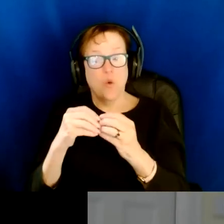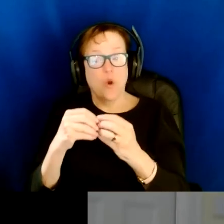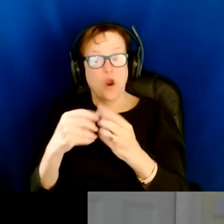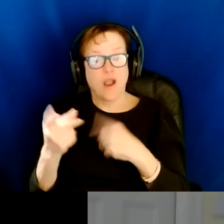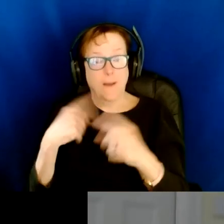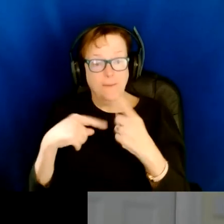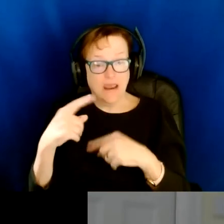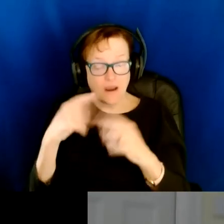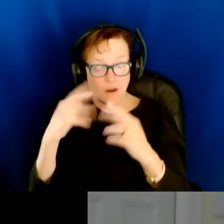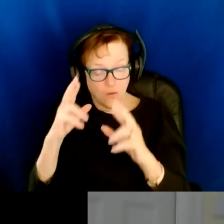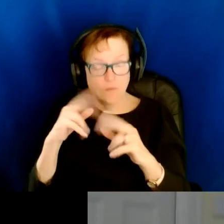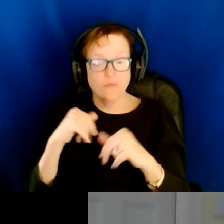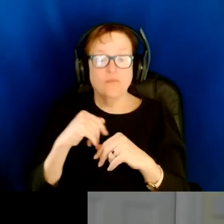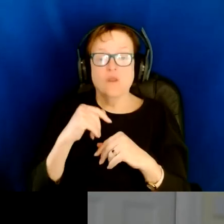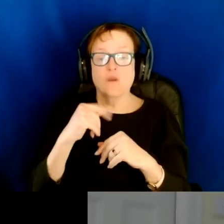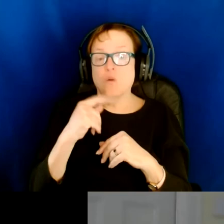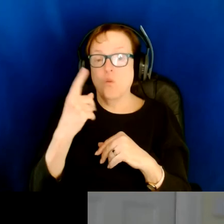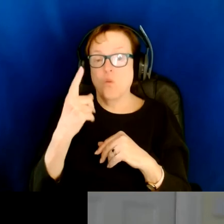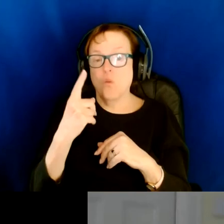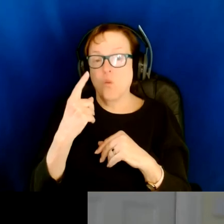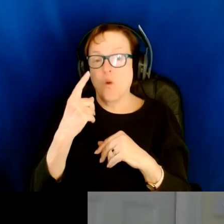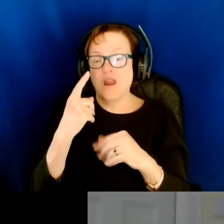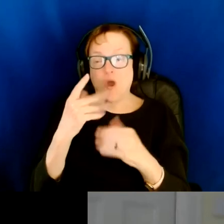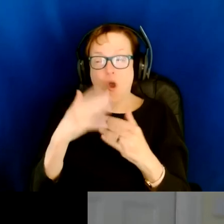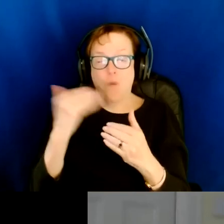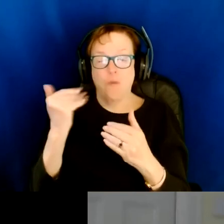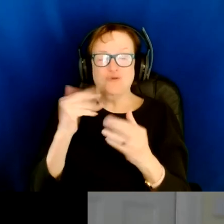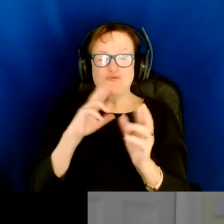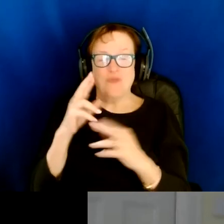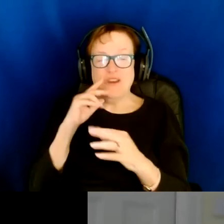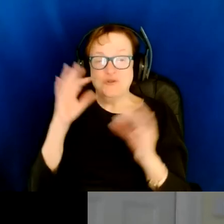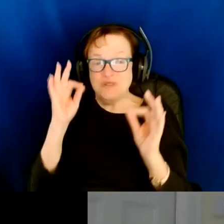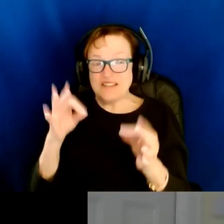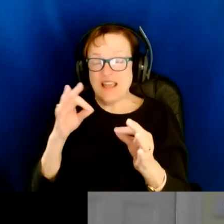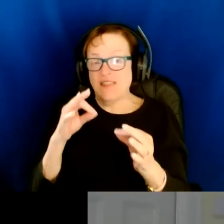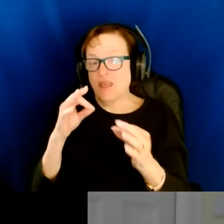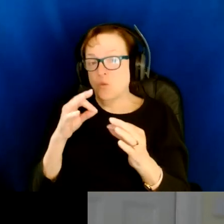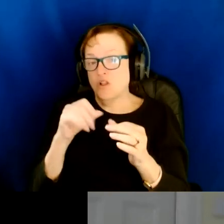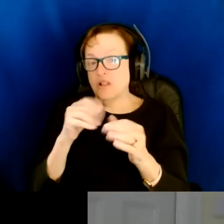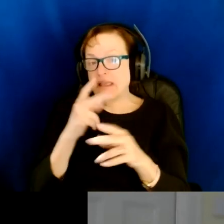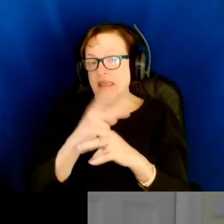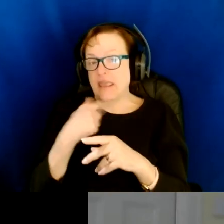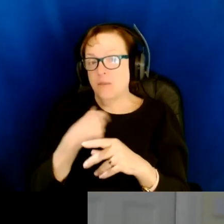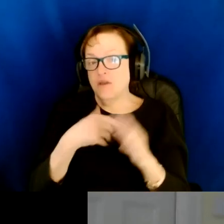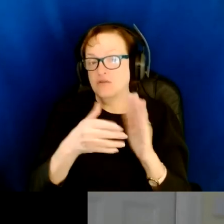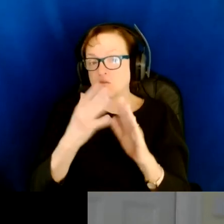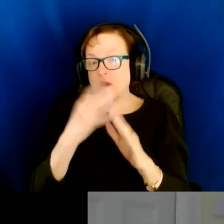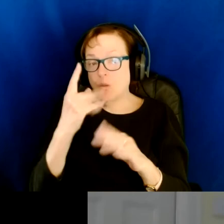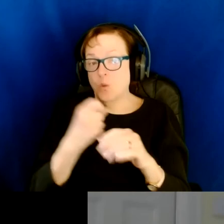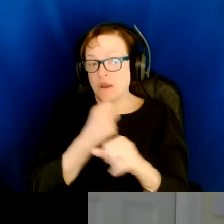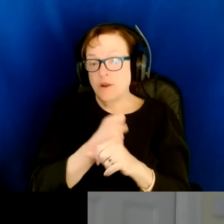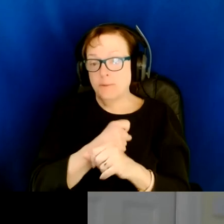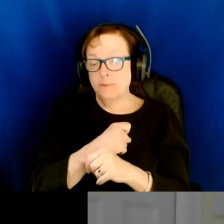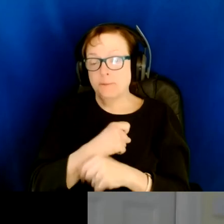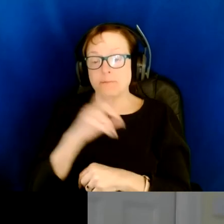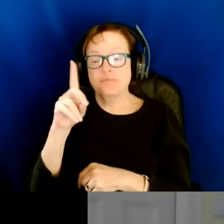that's hopefully nearing a decision that will hopefully keep the project going for another year. Hi, and it's,